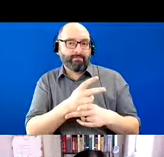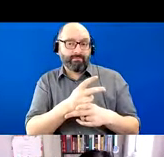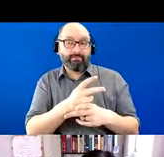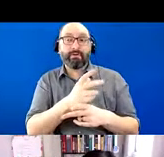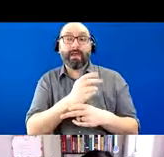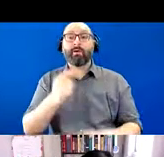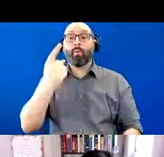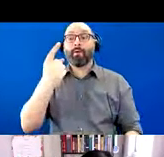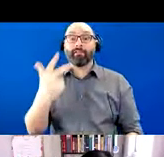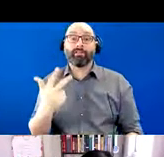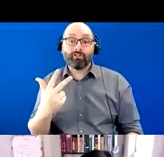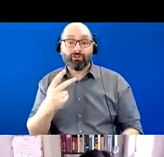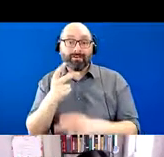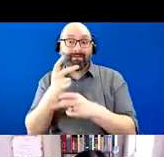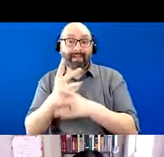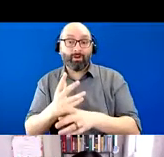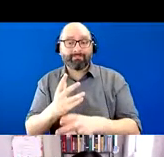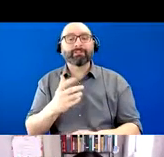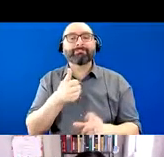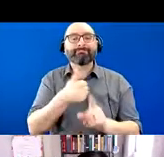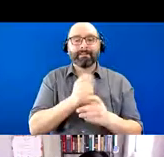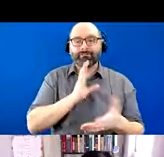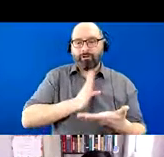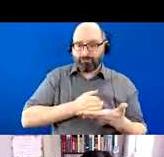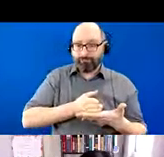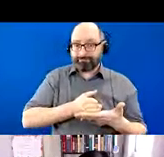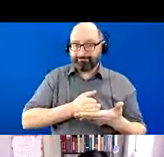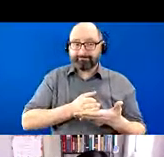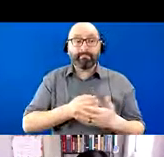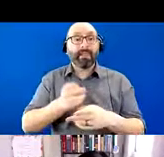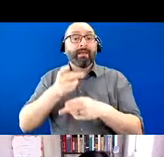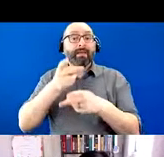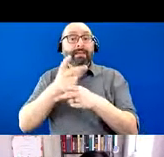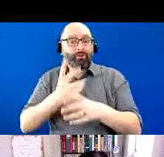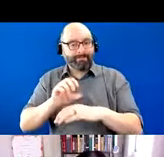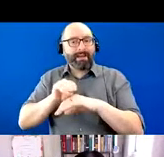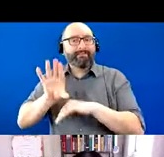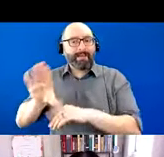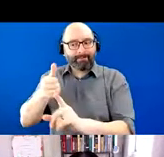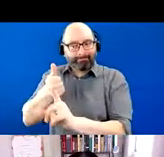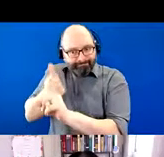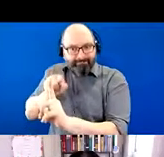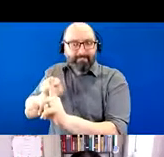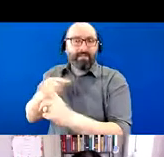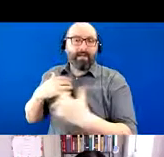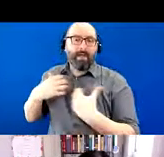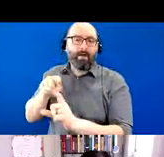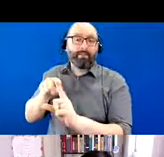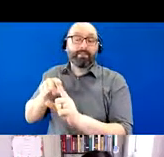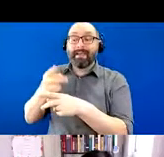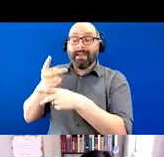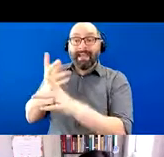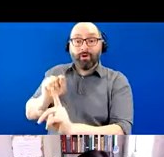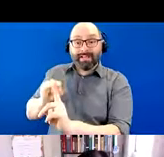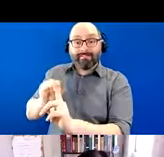are daughters. Caregiving can also affect one's health and often caregivers are at higher risk